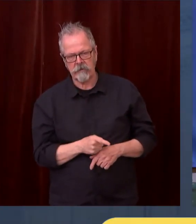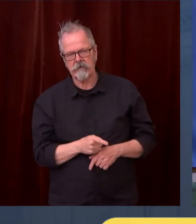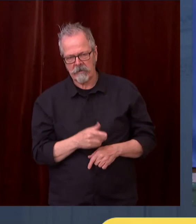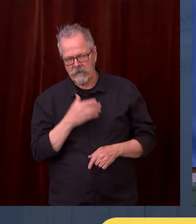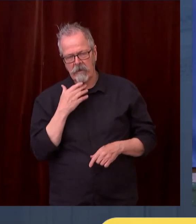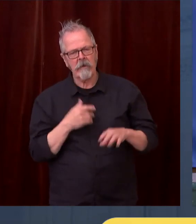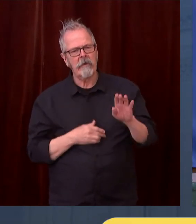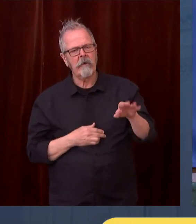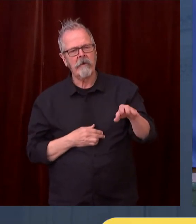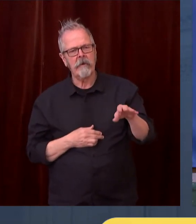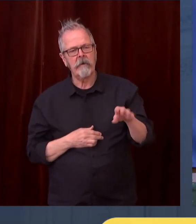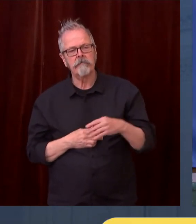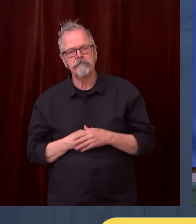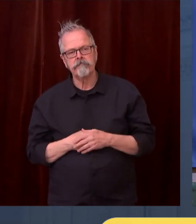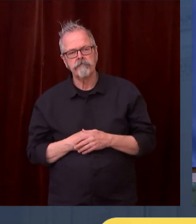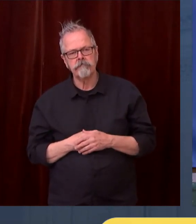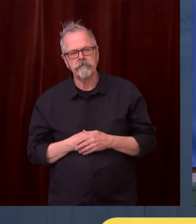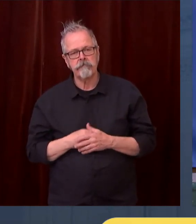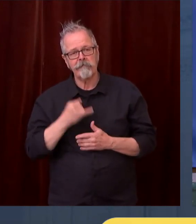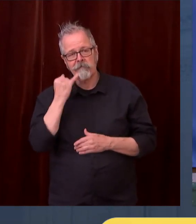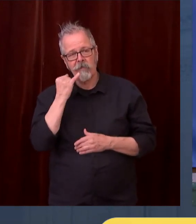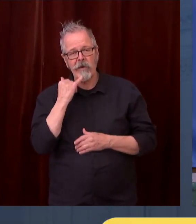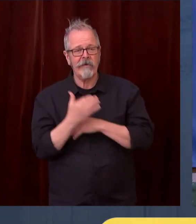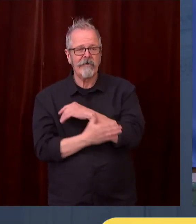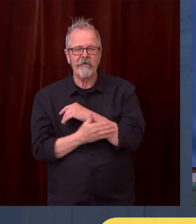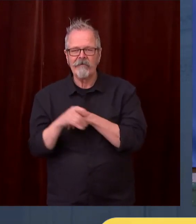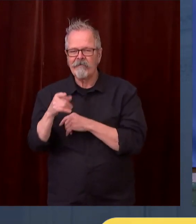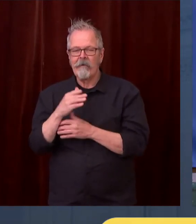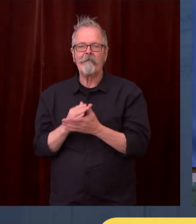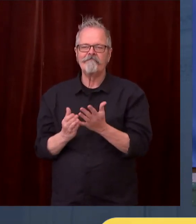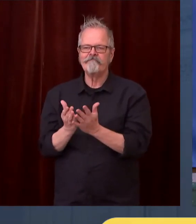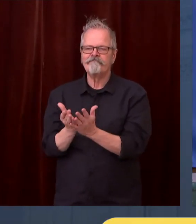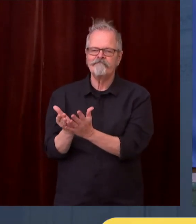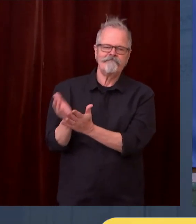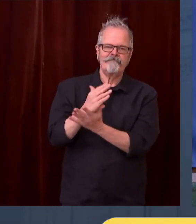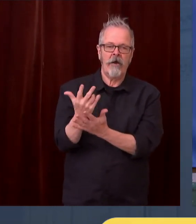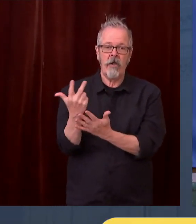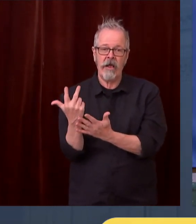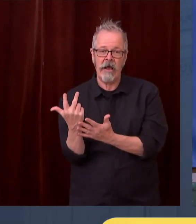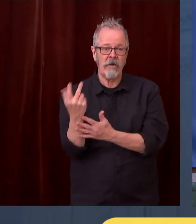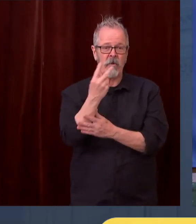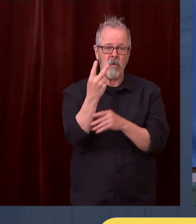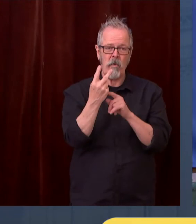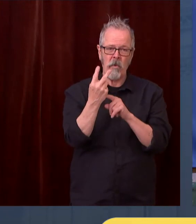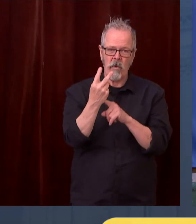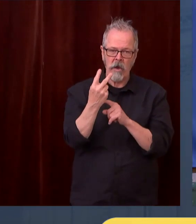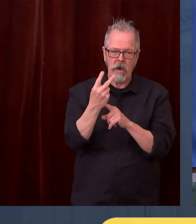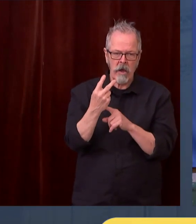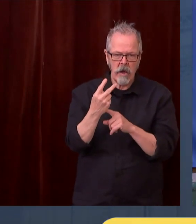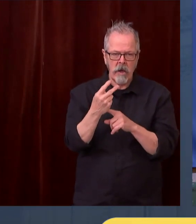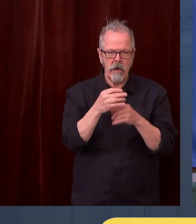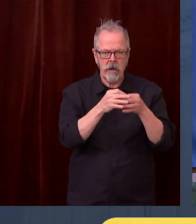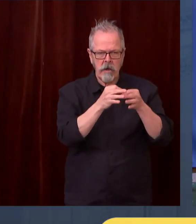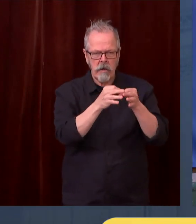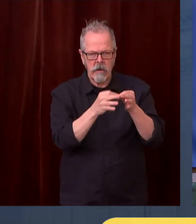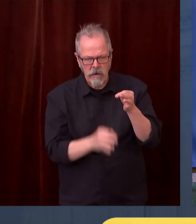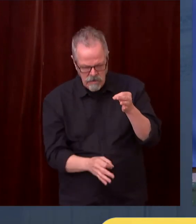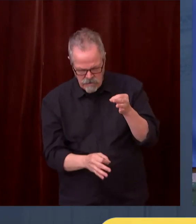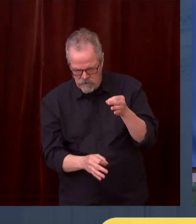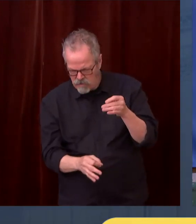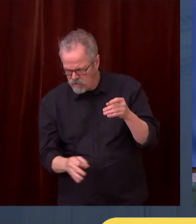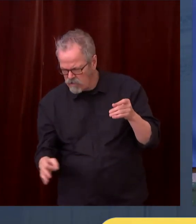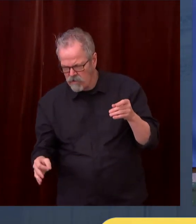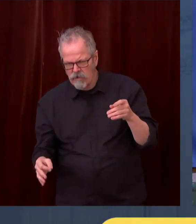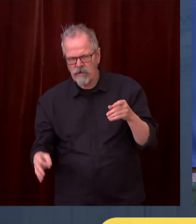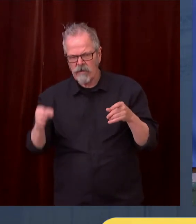this be the same Phase 2 that we saw in February, or would there be some additional new kinds of restrictions? I'm really sorry, but we